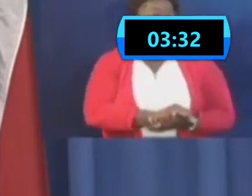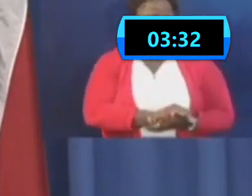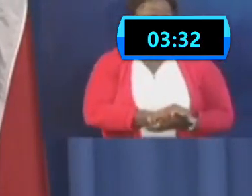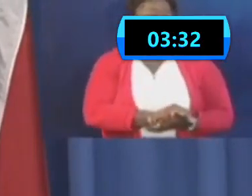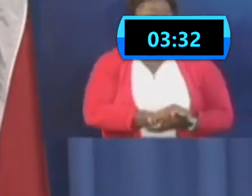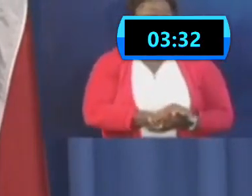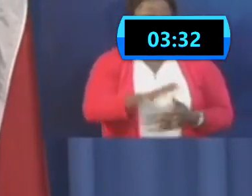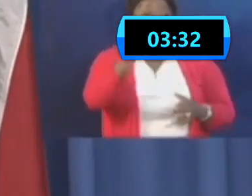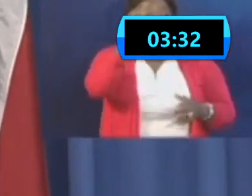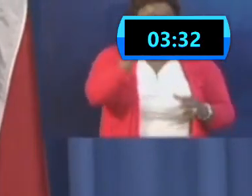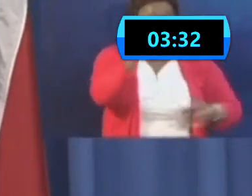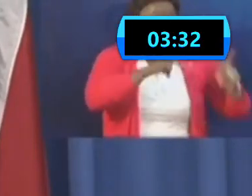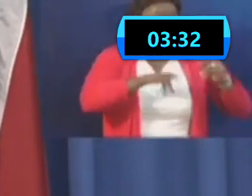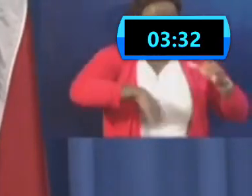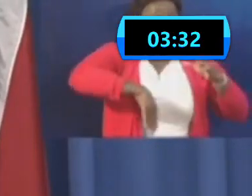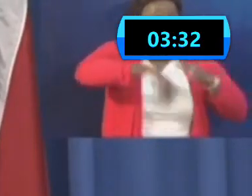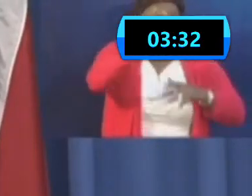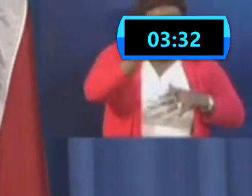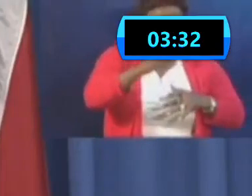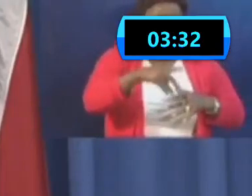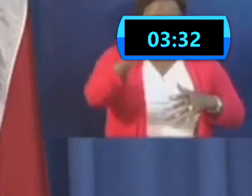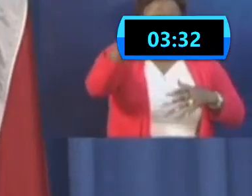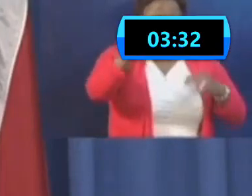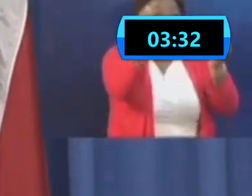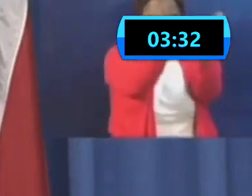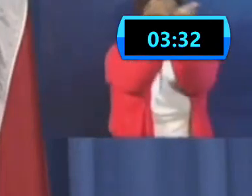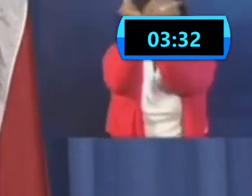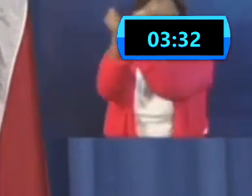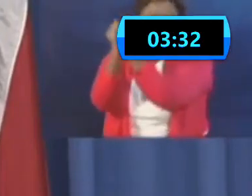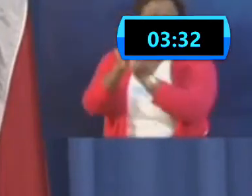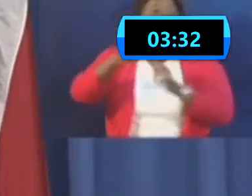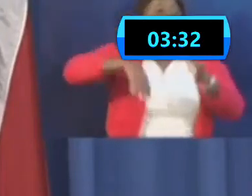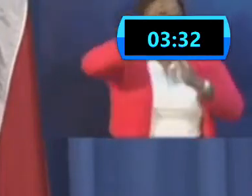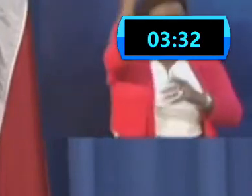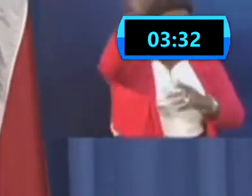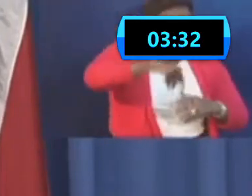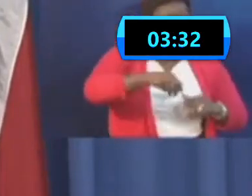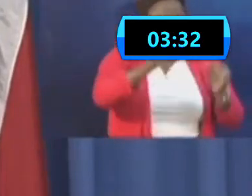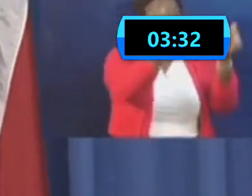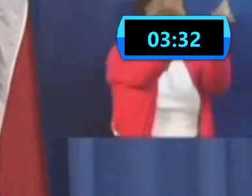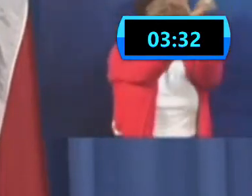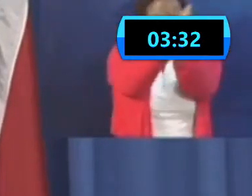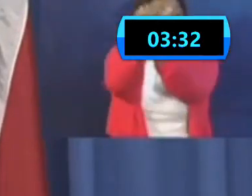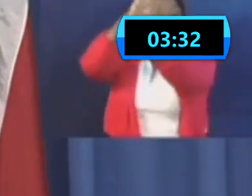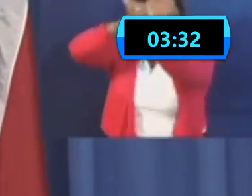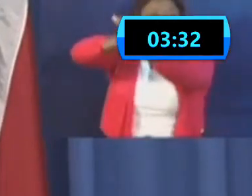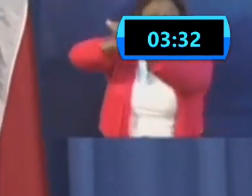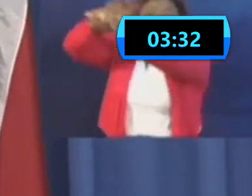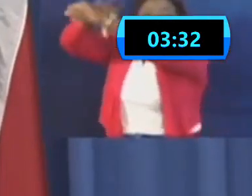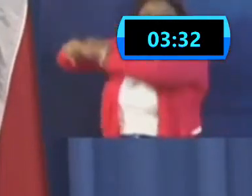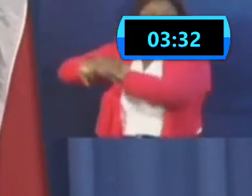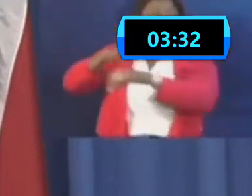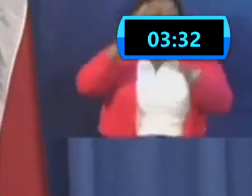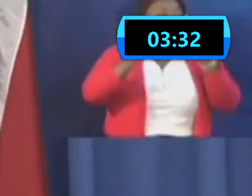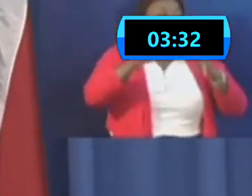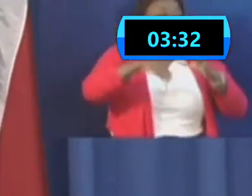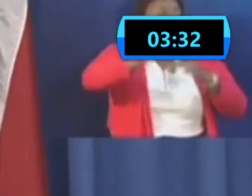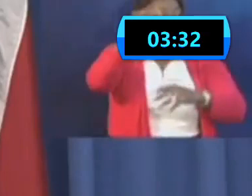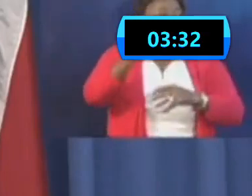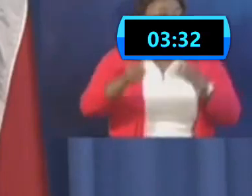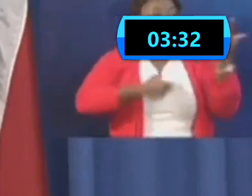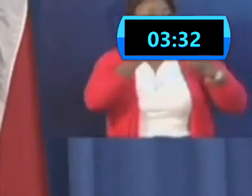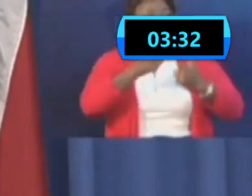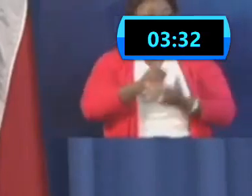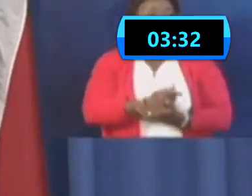persons on the outside, you're allowed to charge persons on the outside. So we've asked the TTPs to make some examples if persons are going to behave badly.